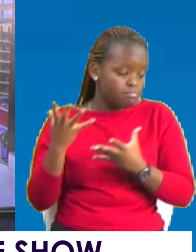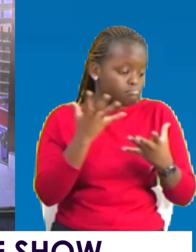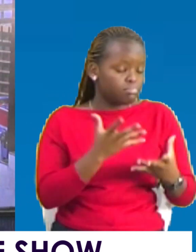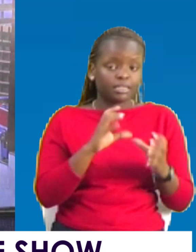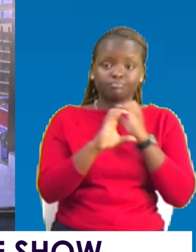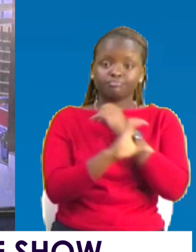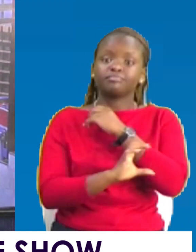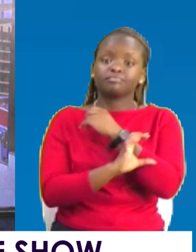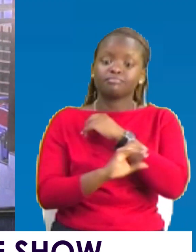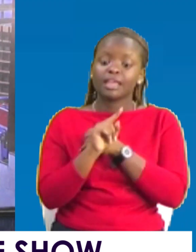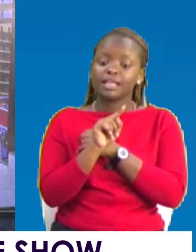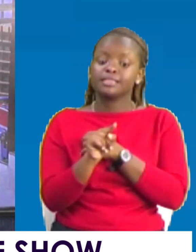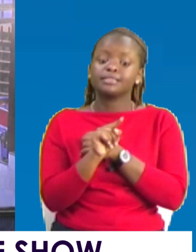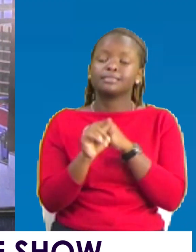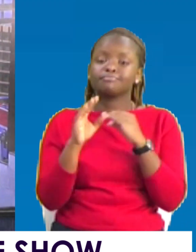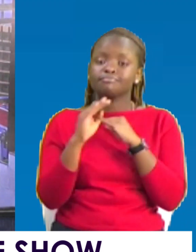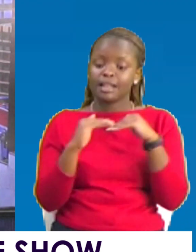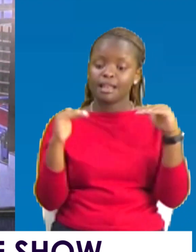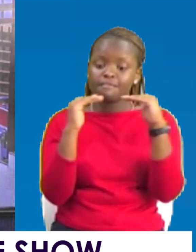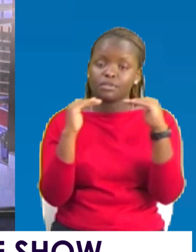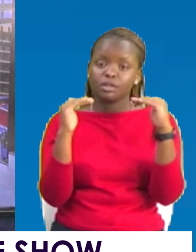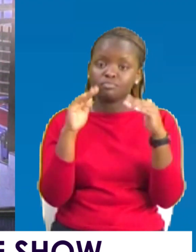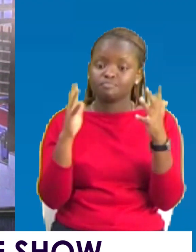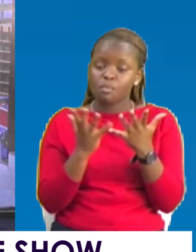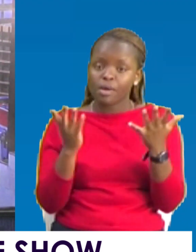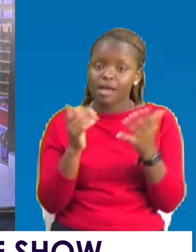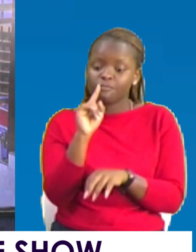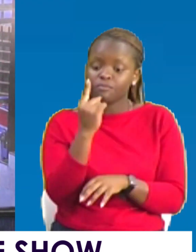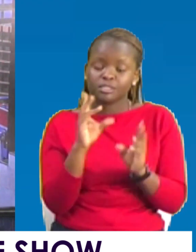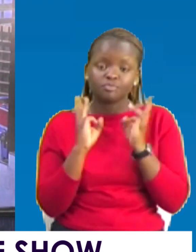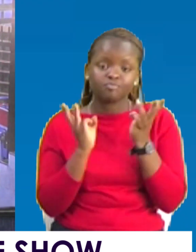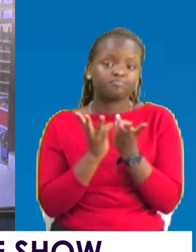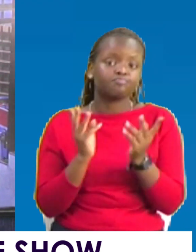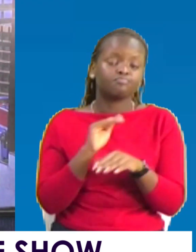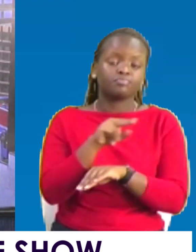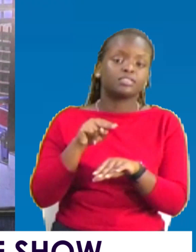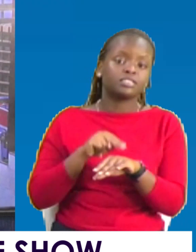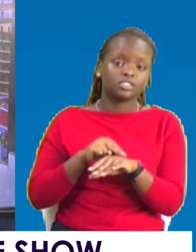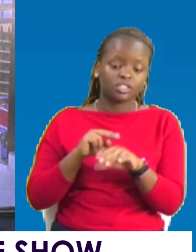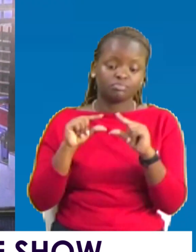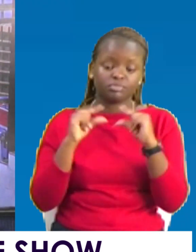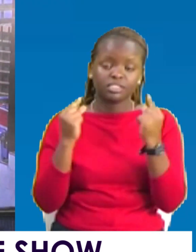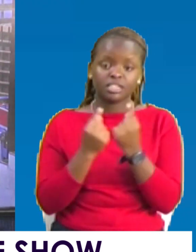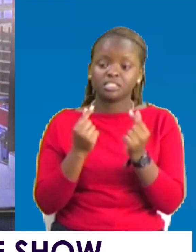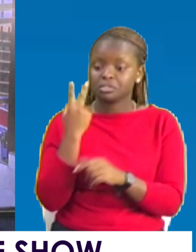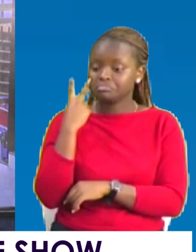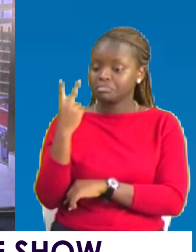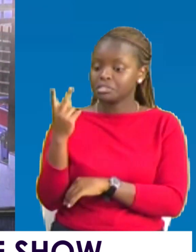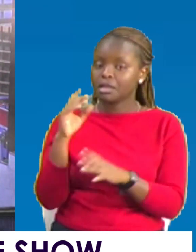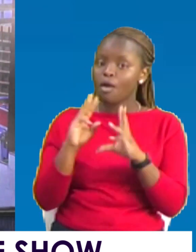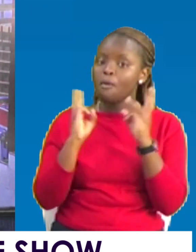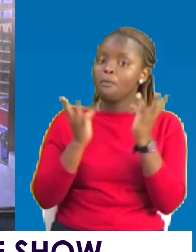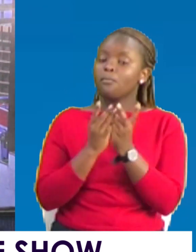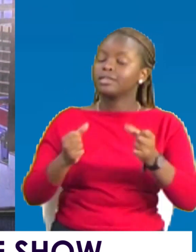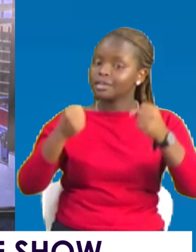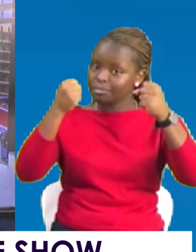to a level where we will be a first world nation. This is the generation that you will see in the World Cup. This